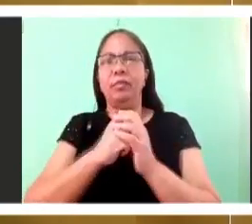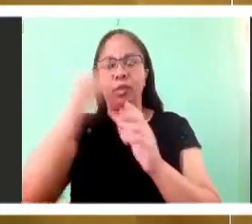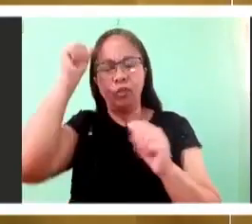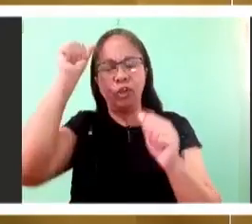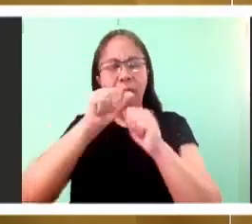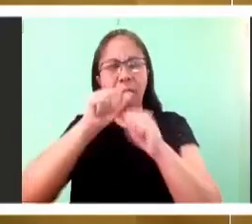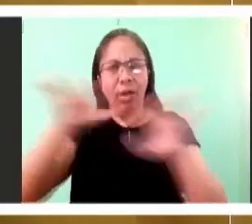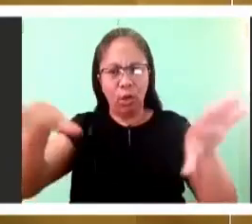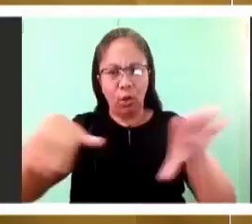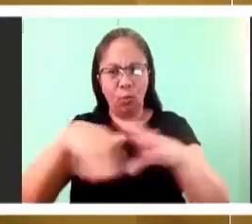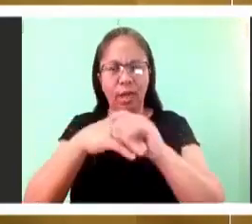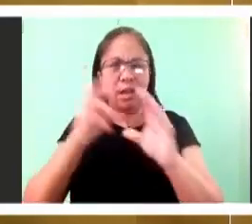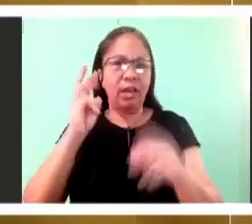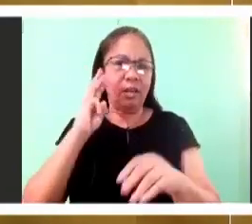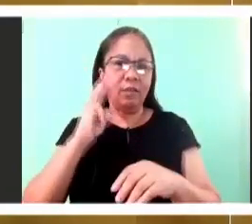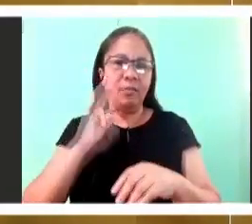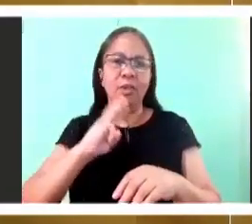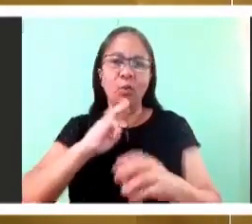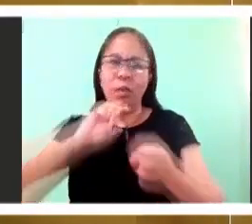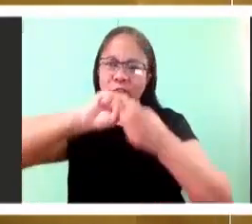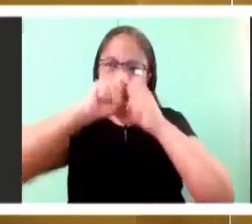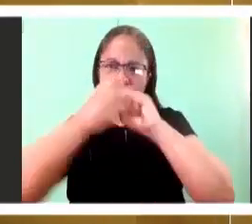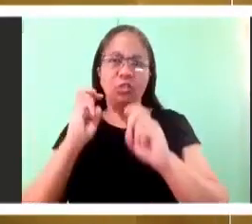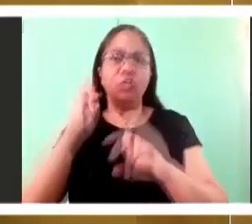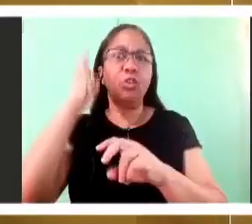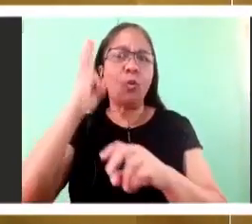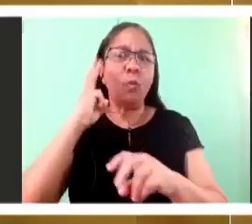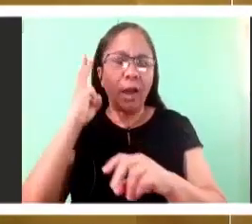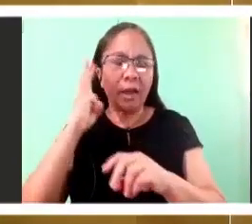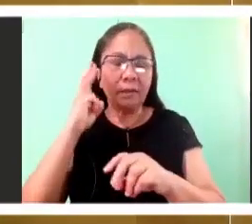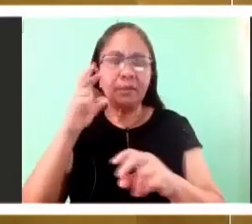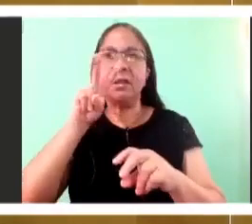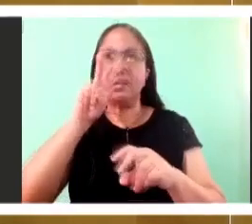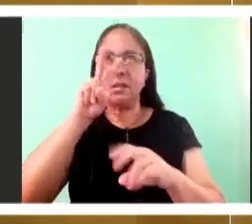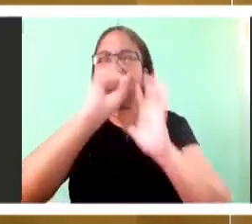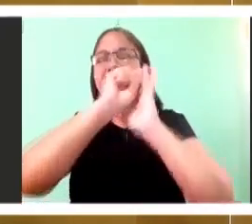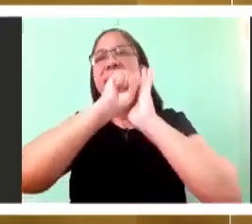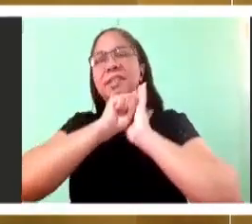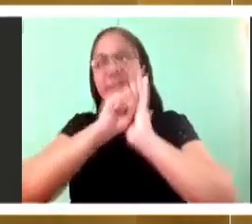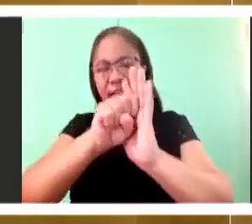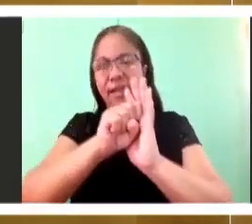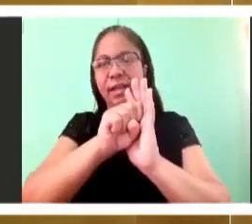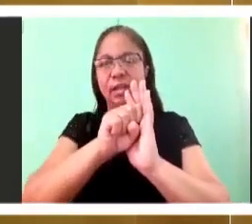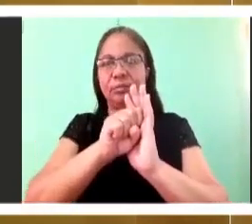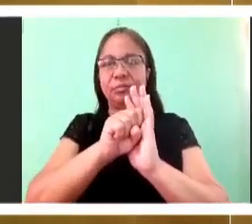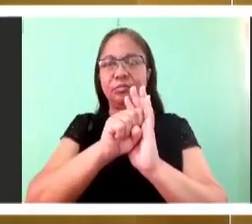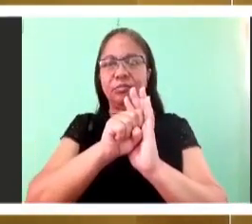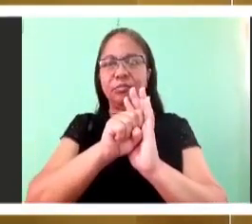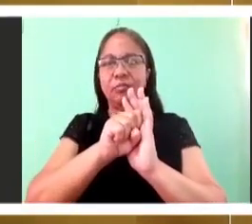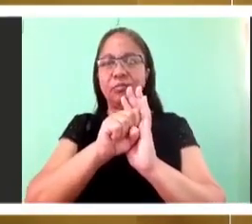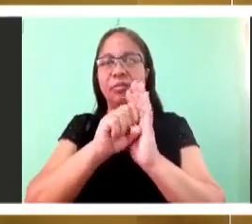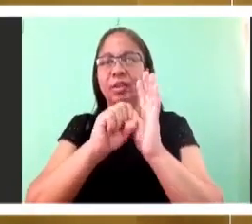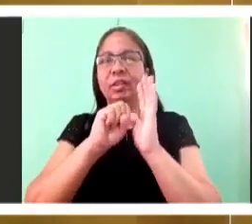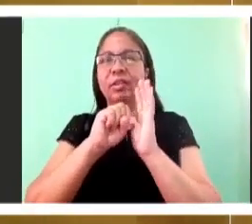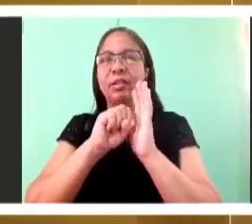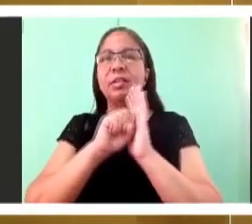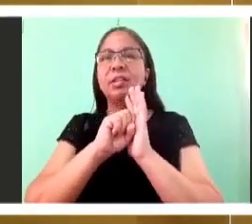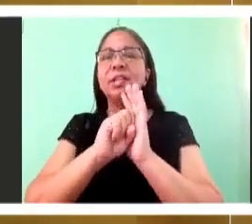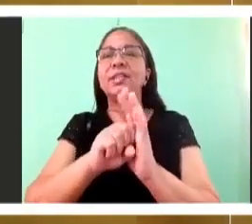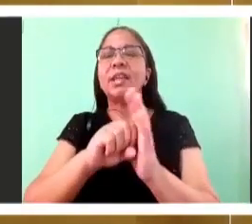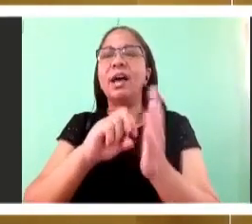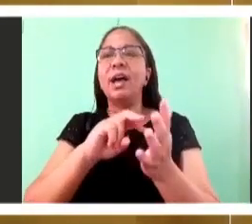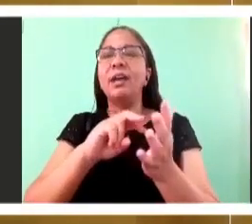is what connects the activity that you see with your naked eyes to the truth that